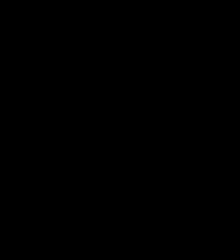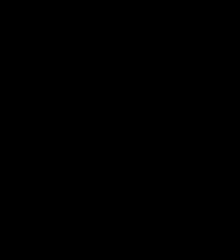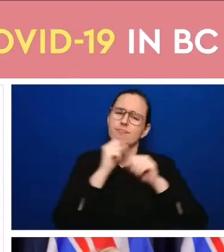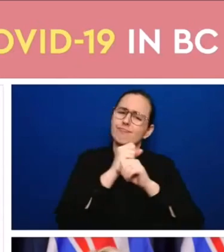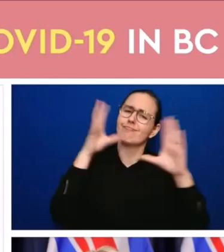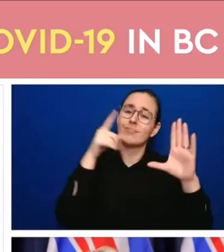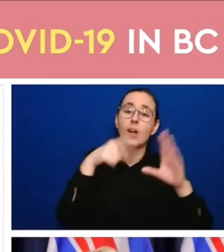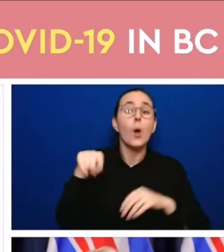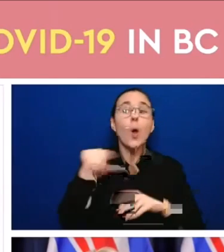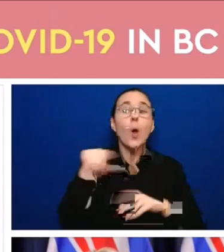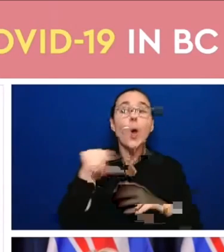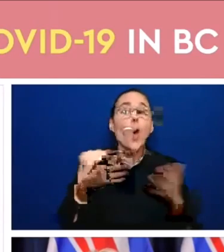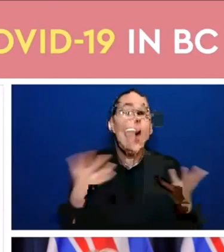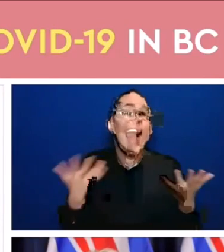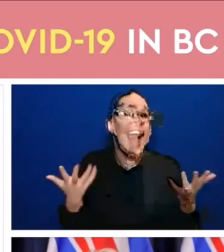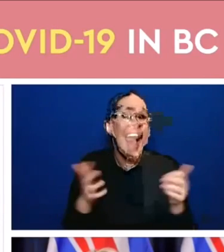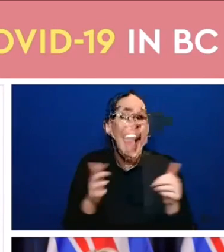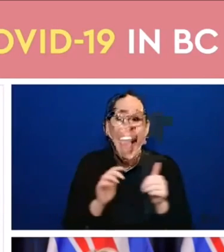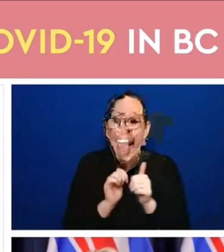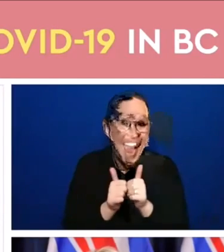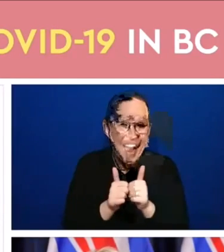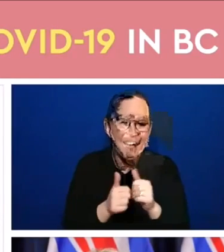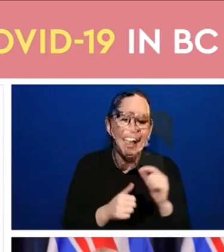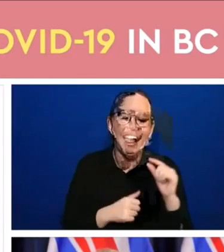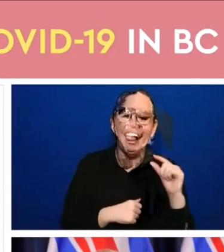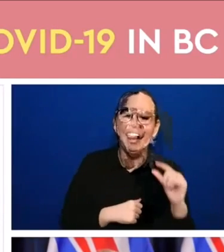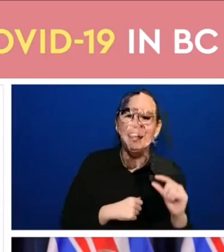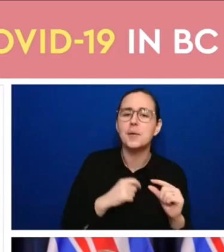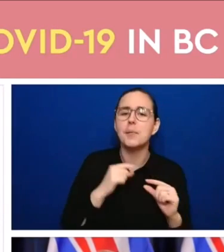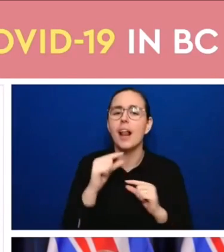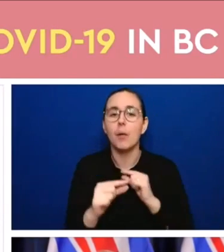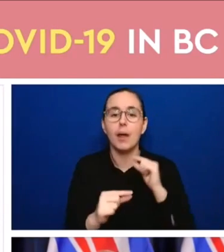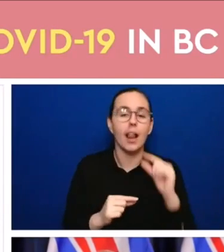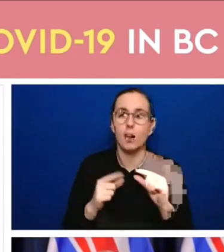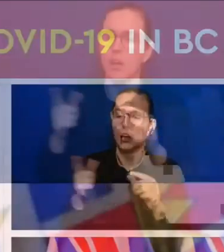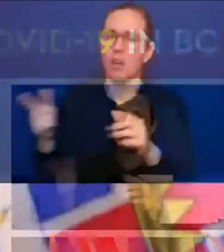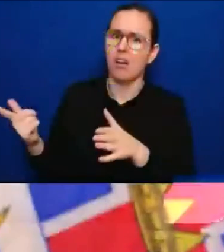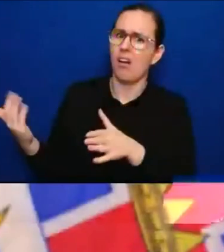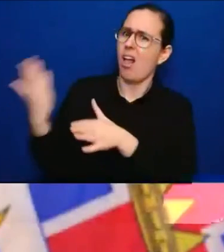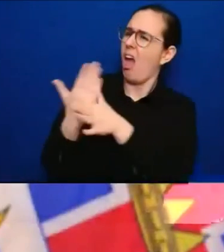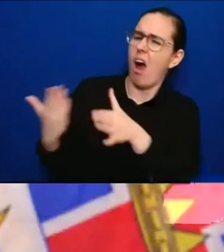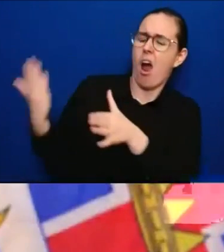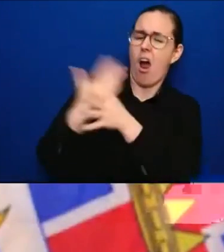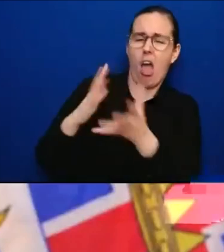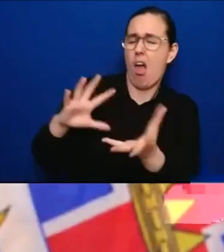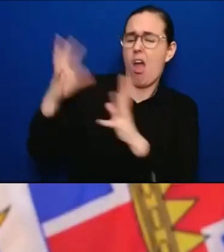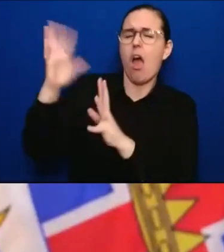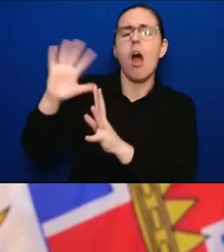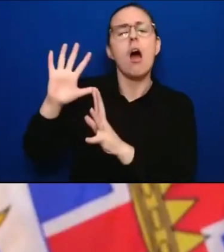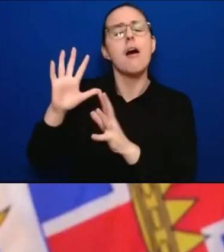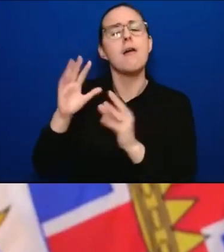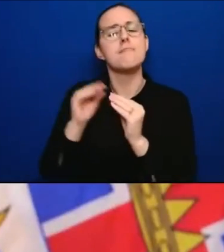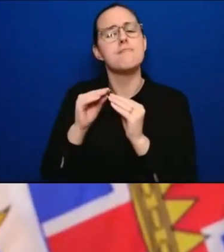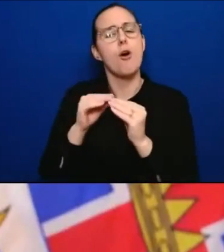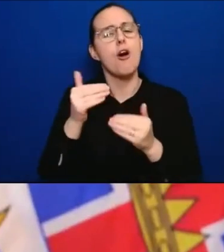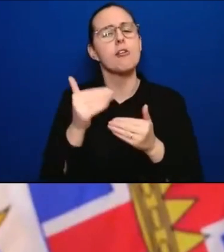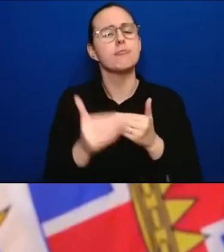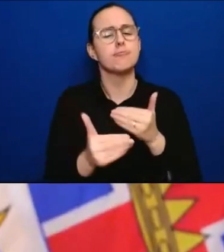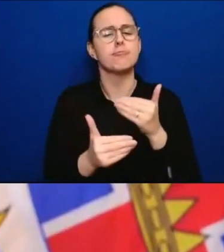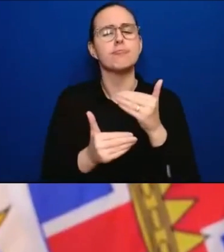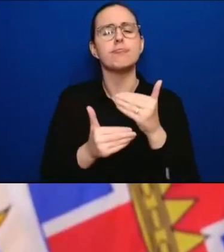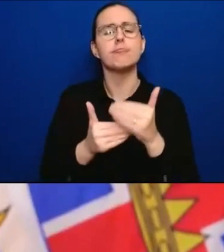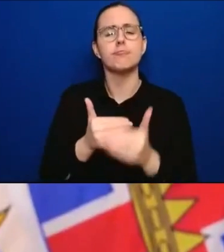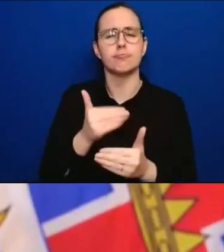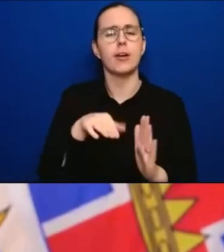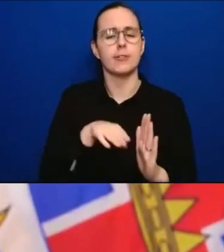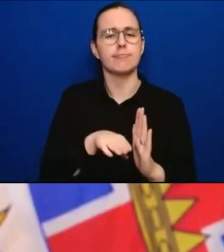with this virus without it disrupting so many aspects of our life but we can't lose sight of the fact that we